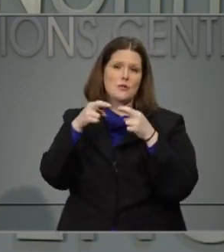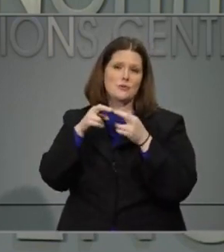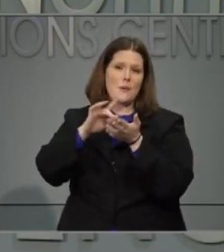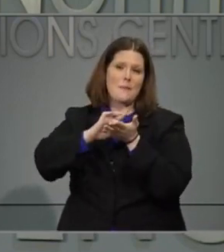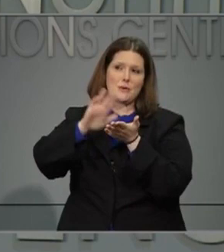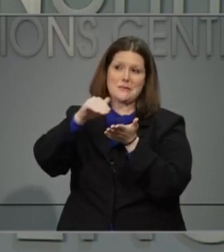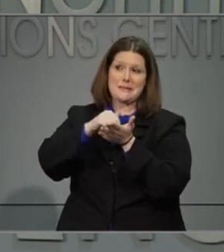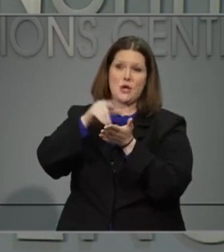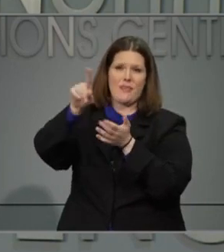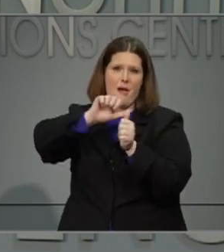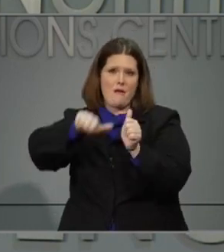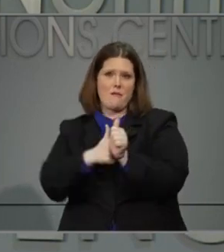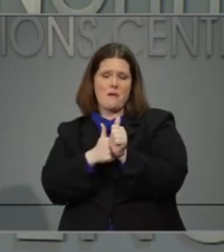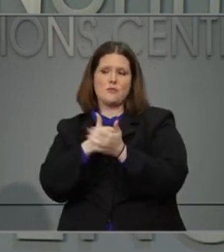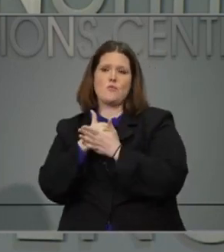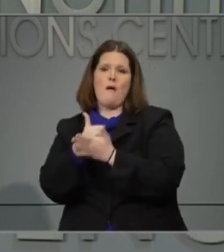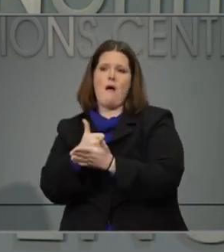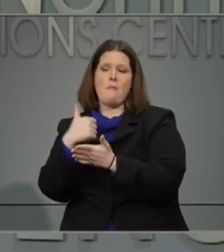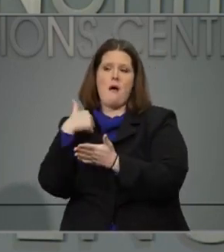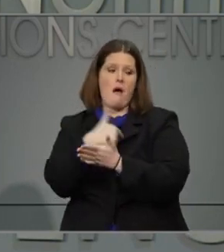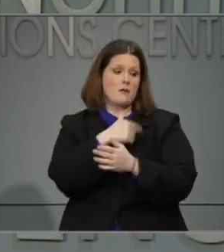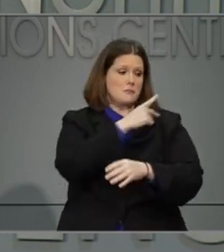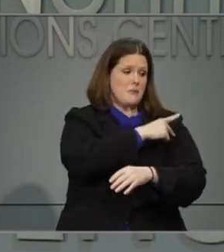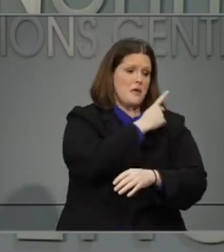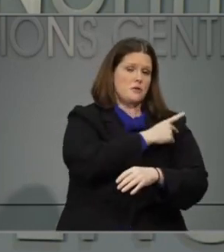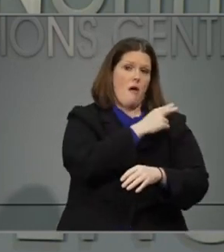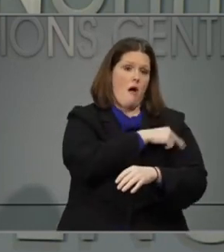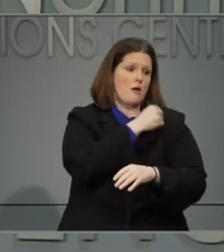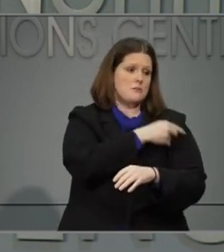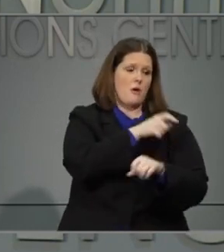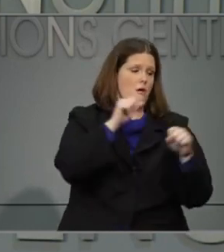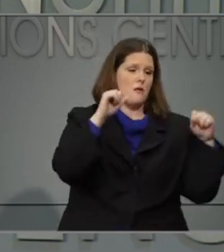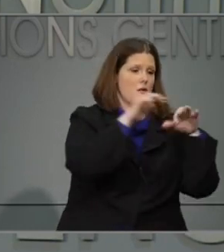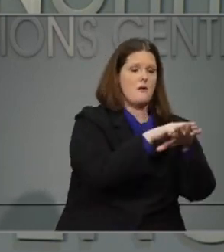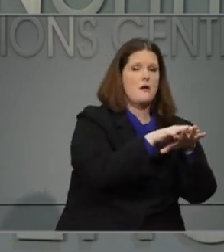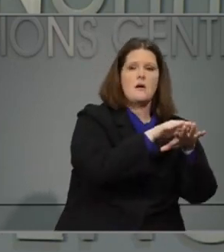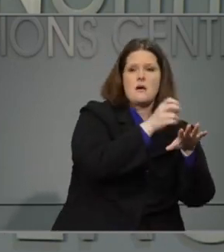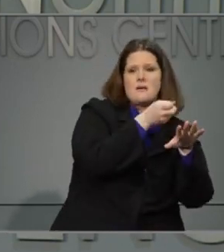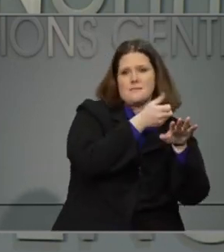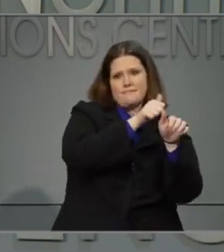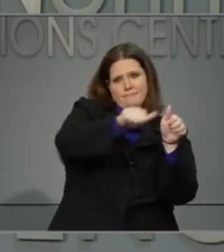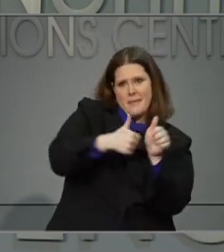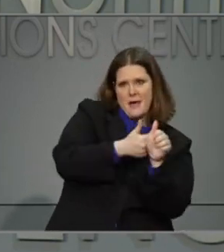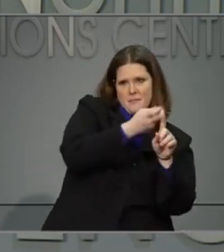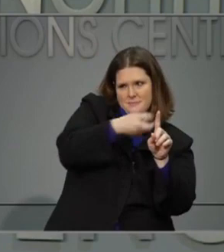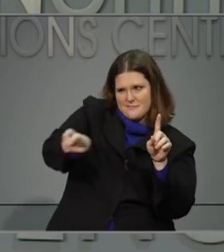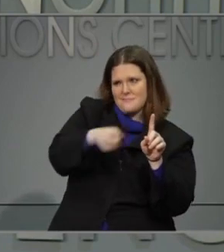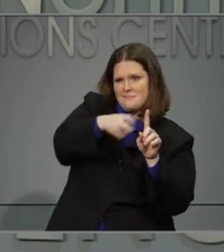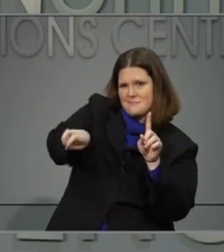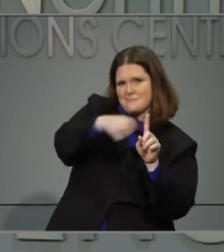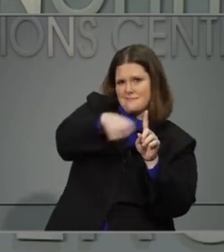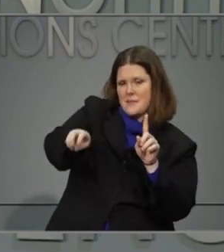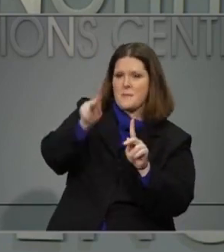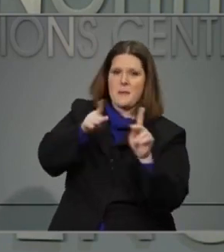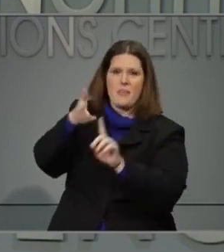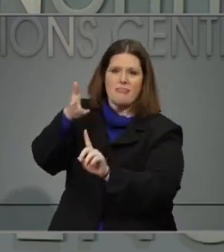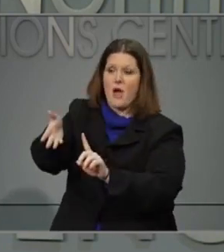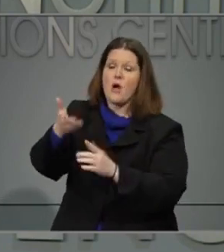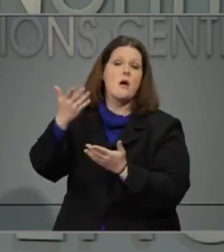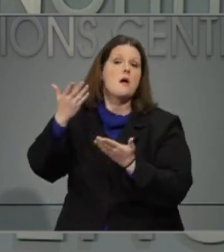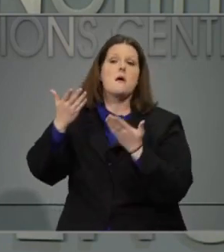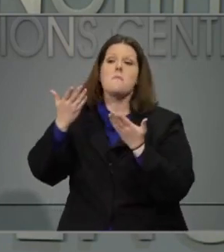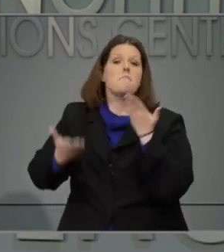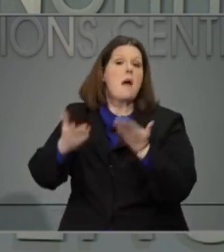operations and our patient flow planning. While we may not need to operate this facility, it's important that we have a